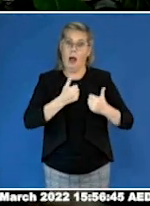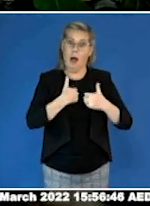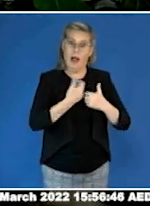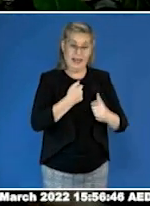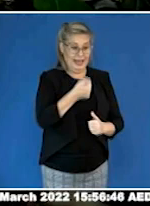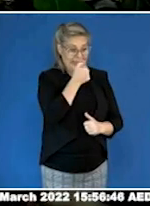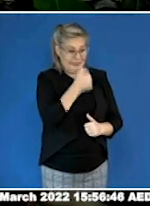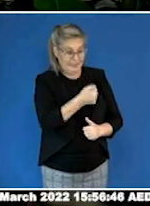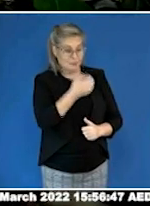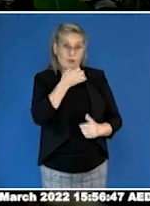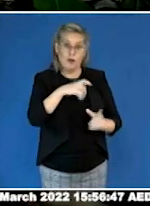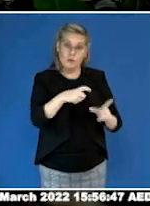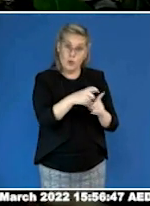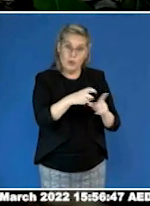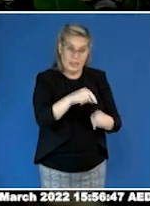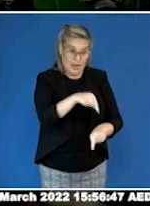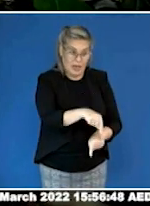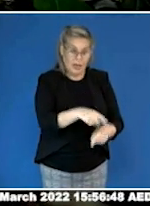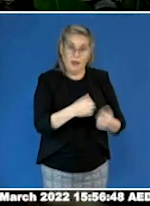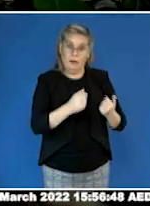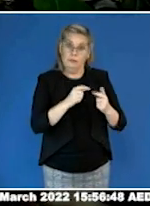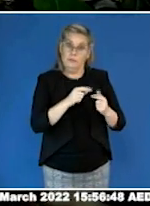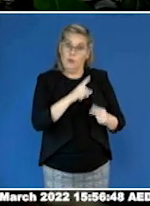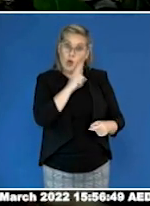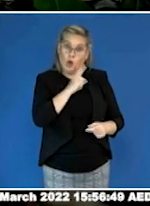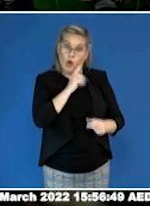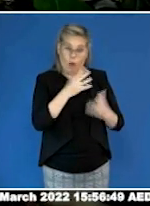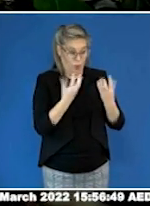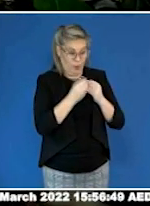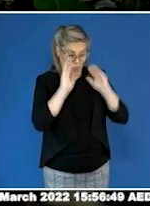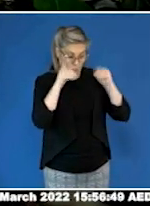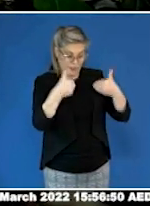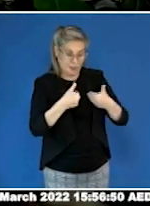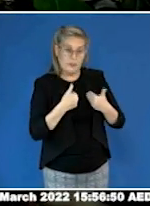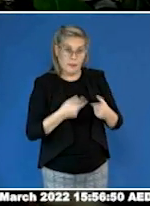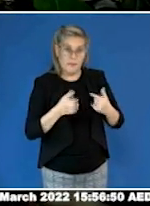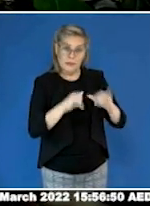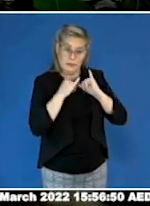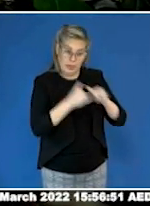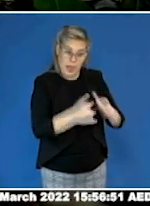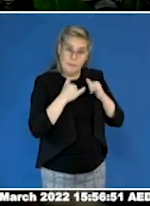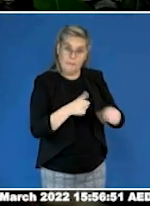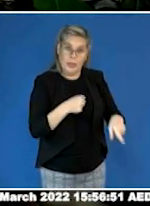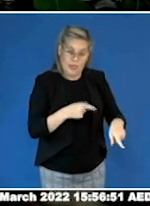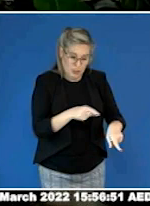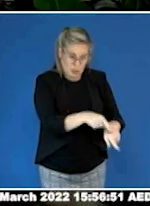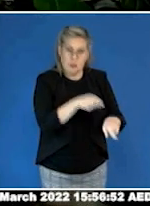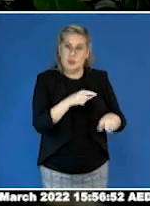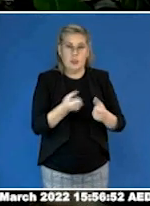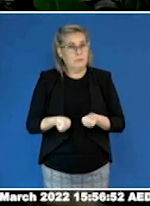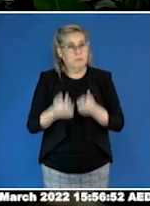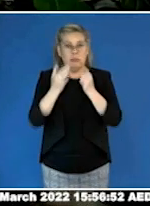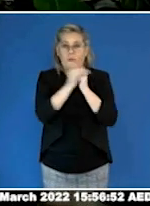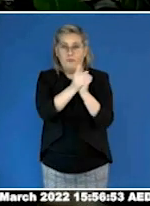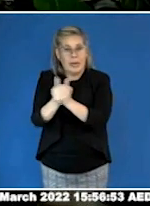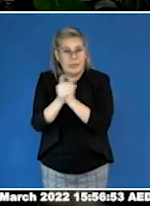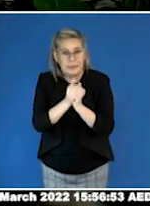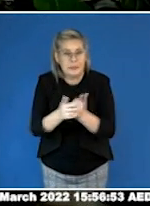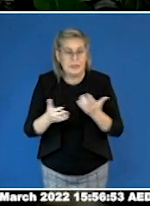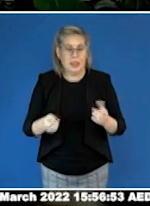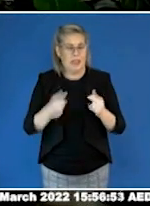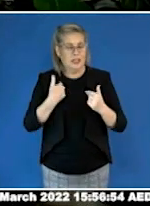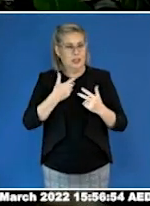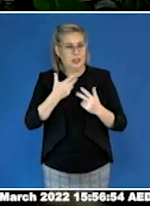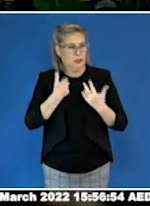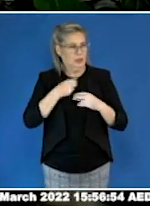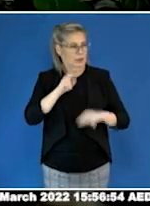like her, girls who were autistic. They were hard to find. She had already begun questioning her